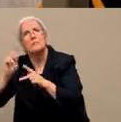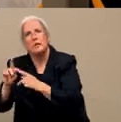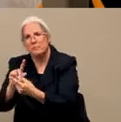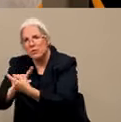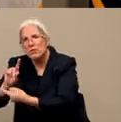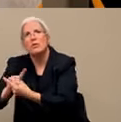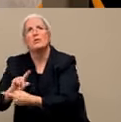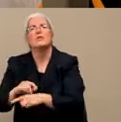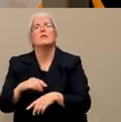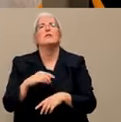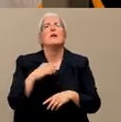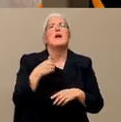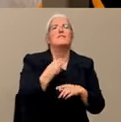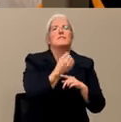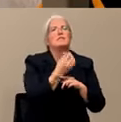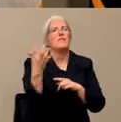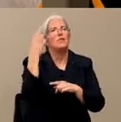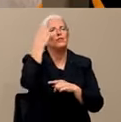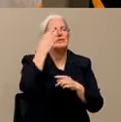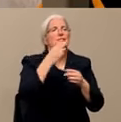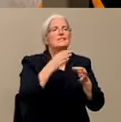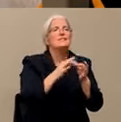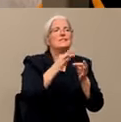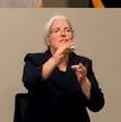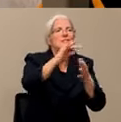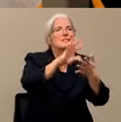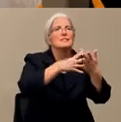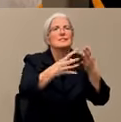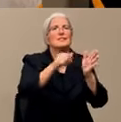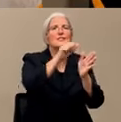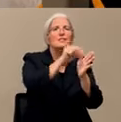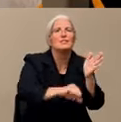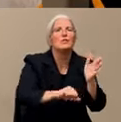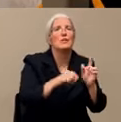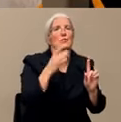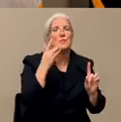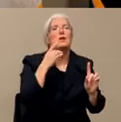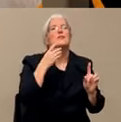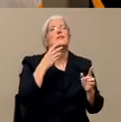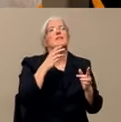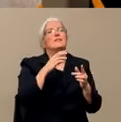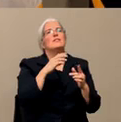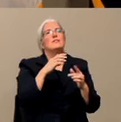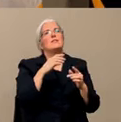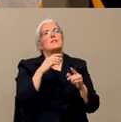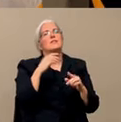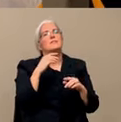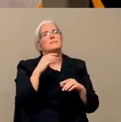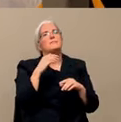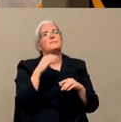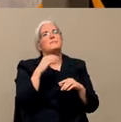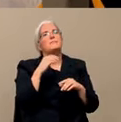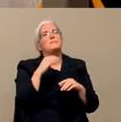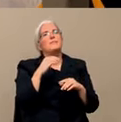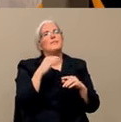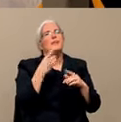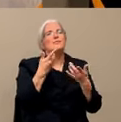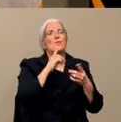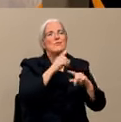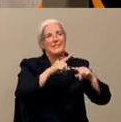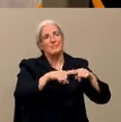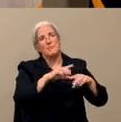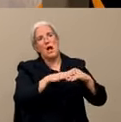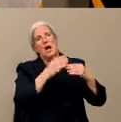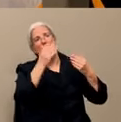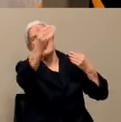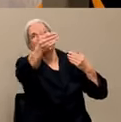they're not going on now. So they will restart when the surge is done. Hopefully we don't get much of a surge.